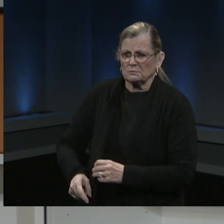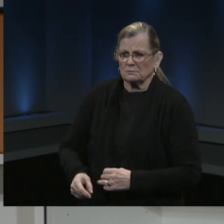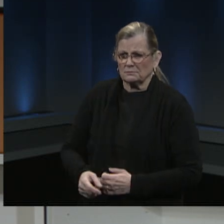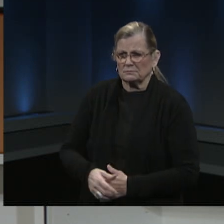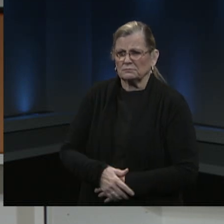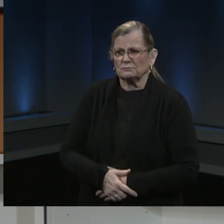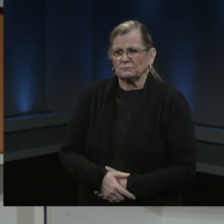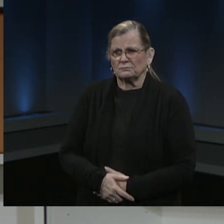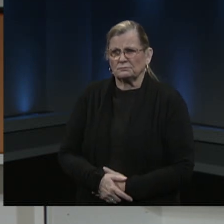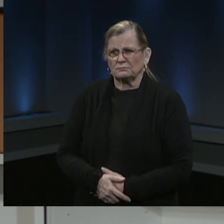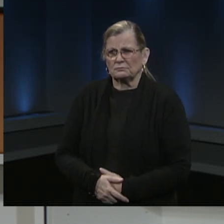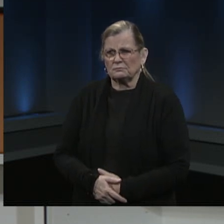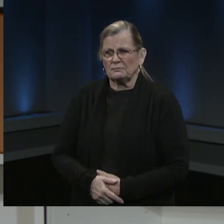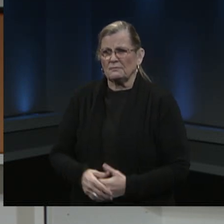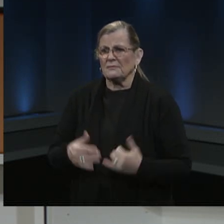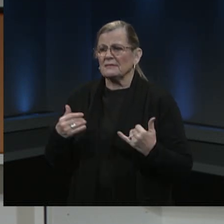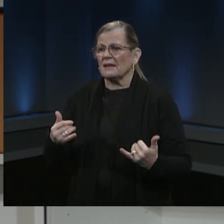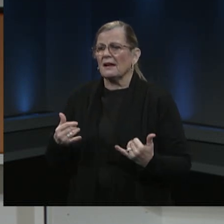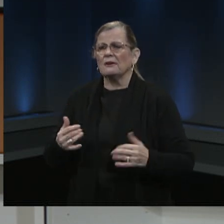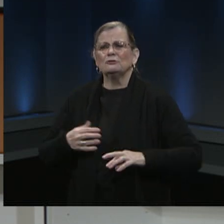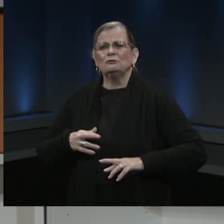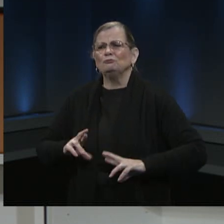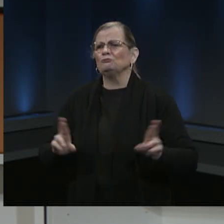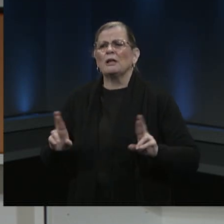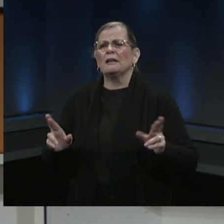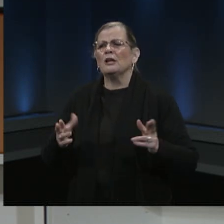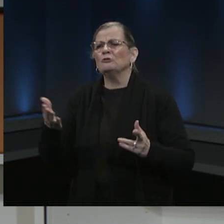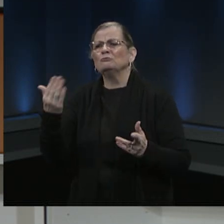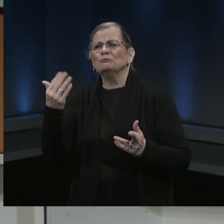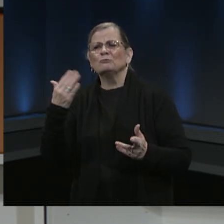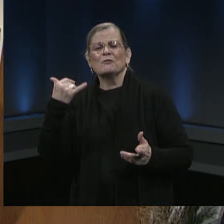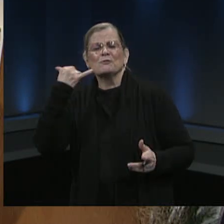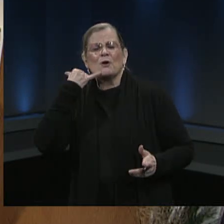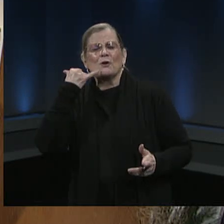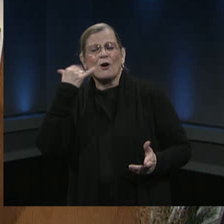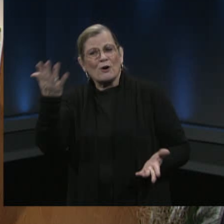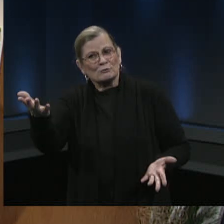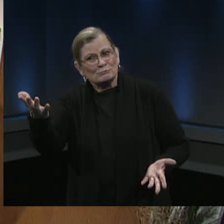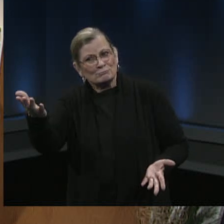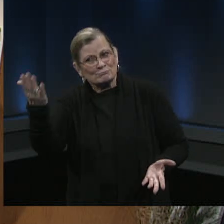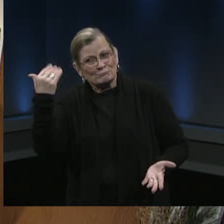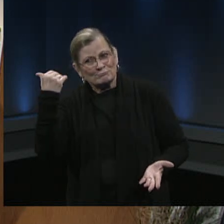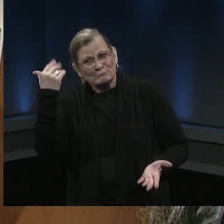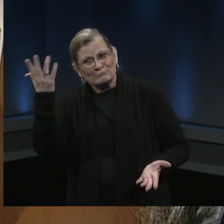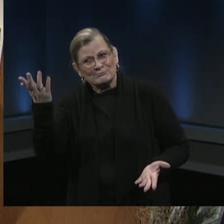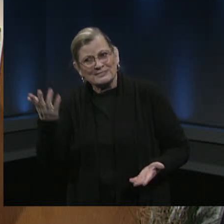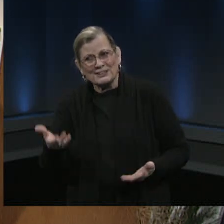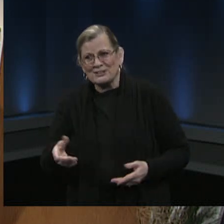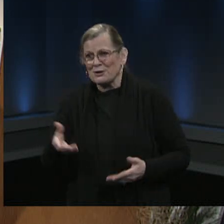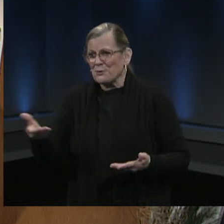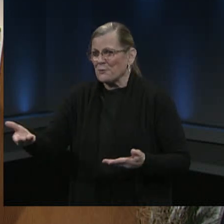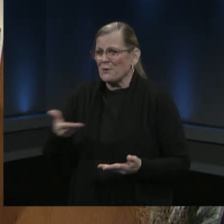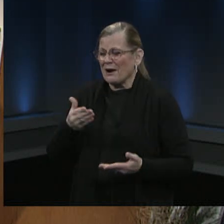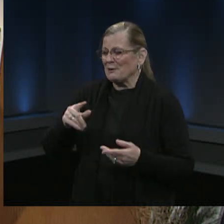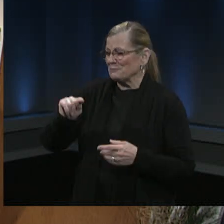vaccination. Let's take a few calls right now. Callers, welcome to the town hall on vaccine and vaccinations.